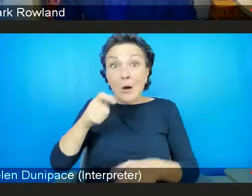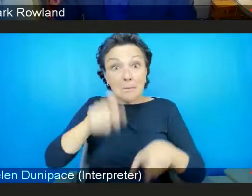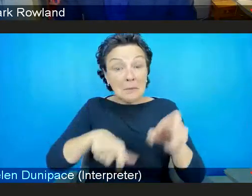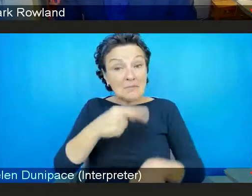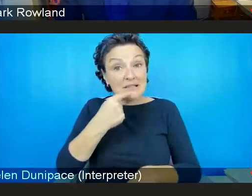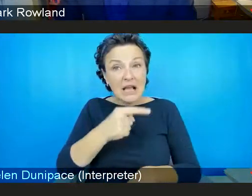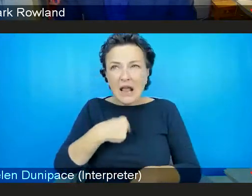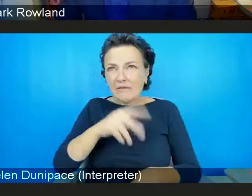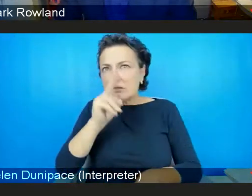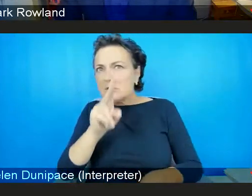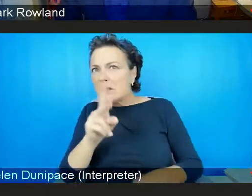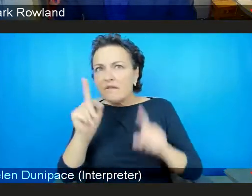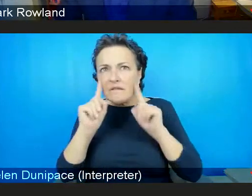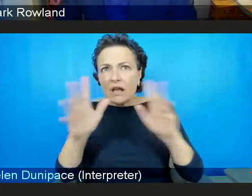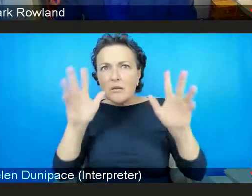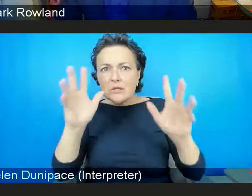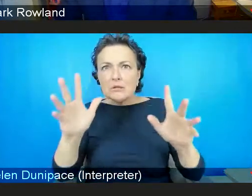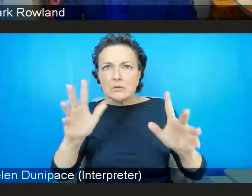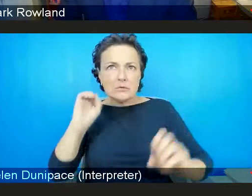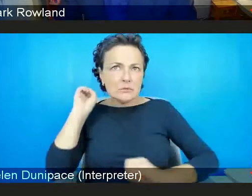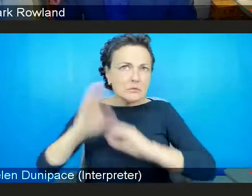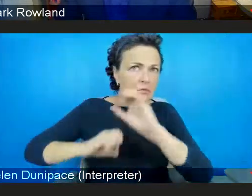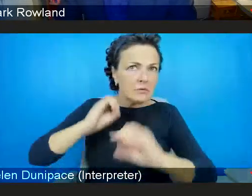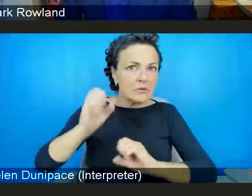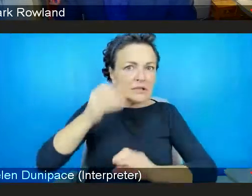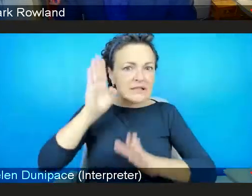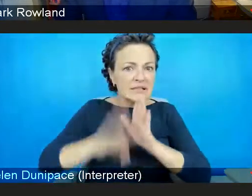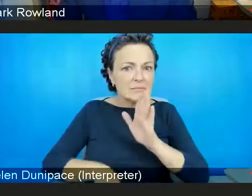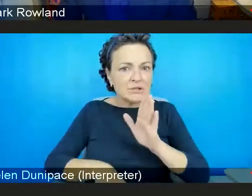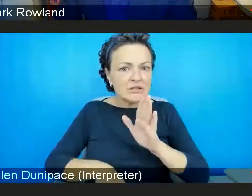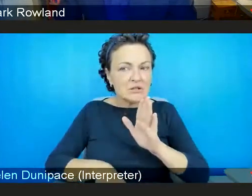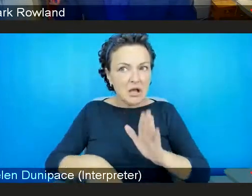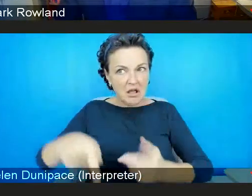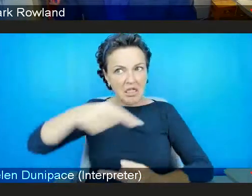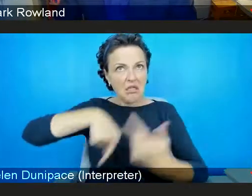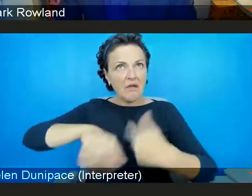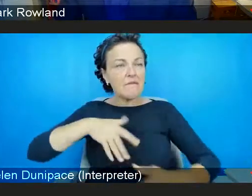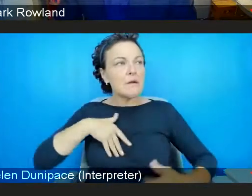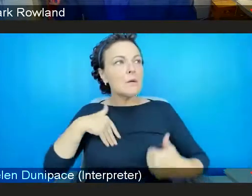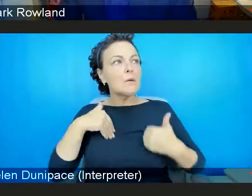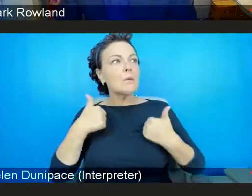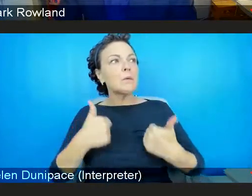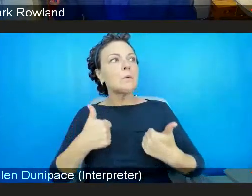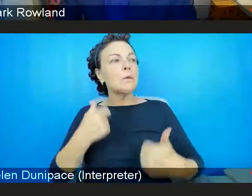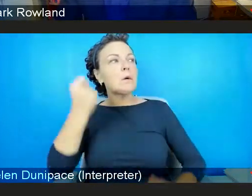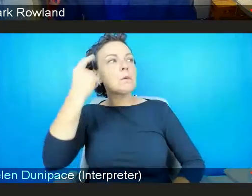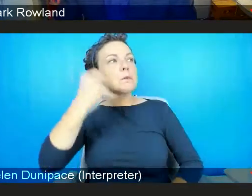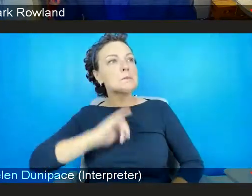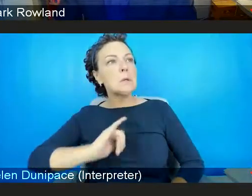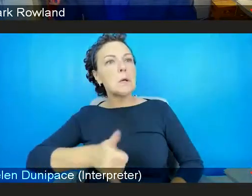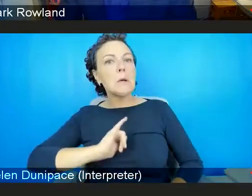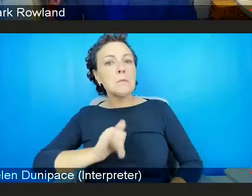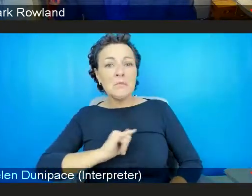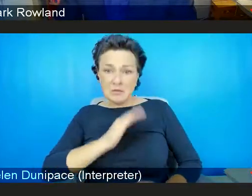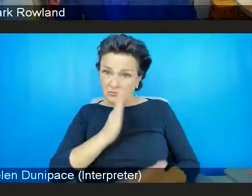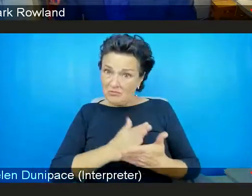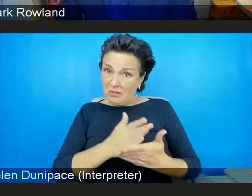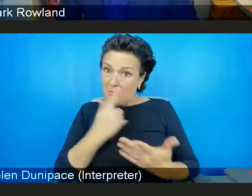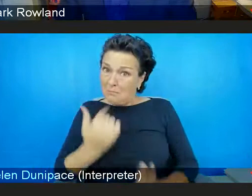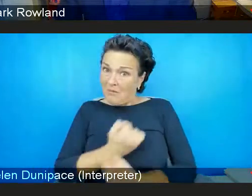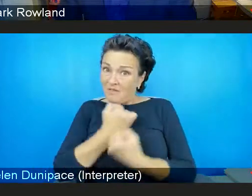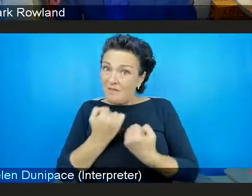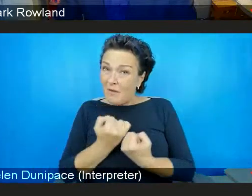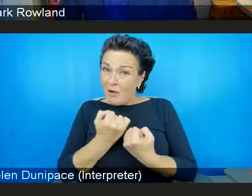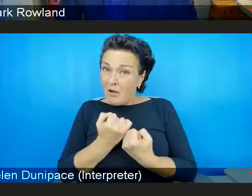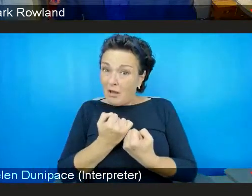of public light to share their experiences and that they resonated with really strongly. And it's been really emotive, you know, and they brought that